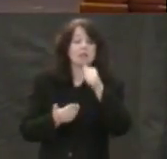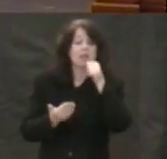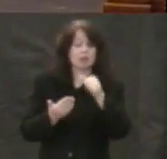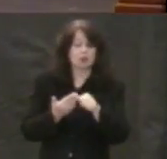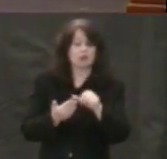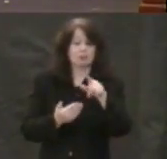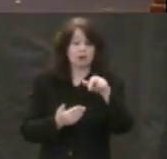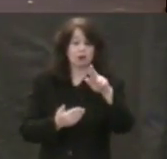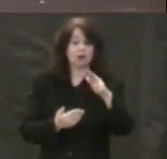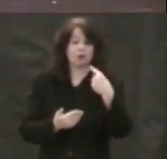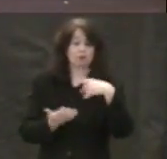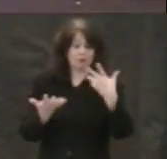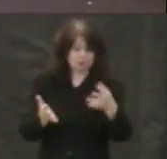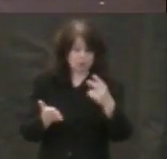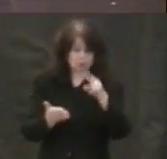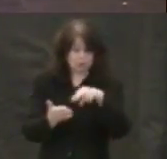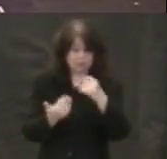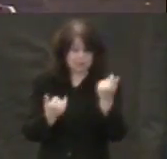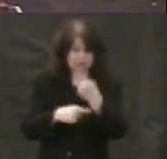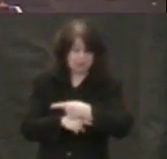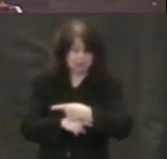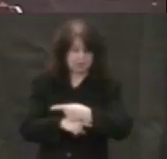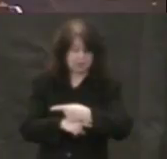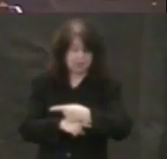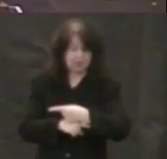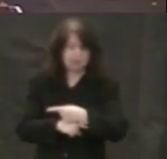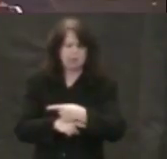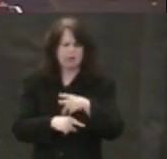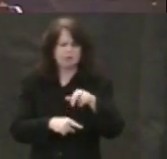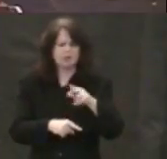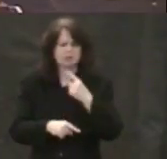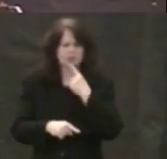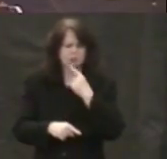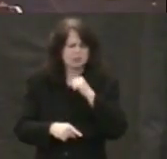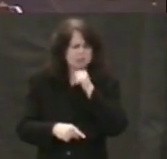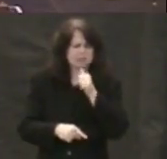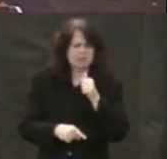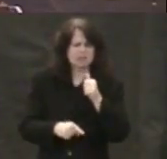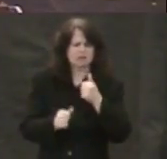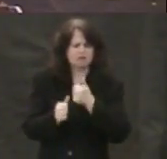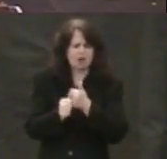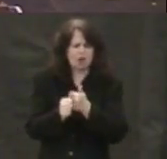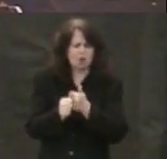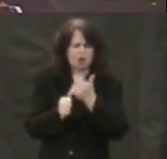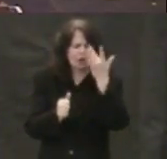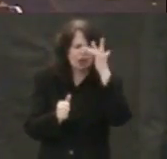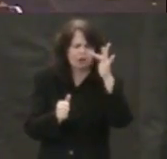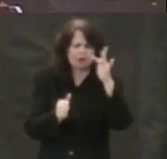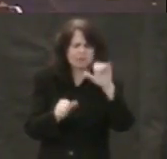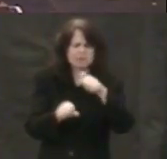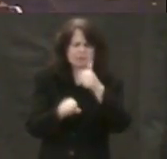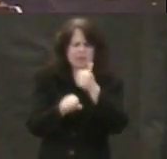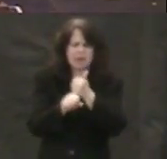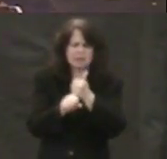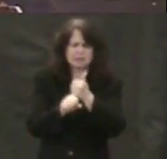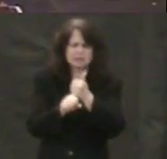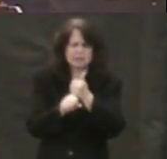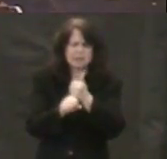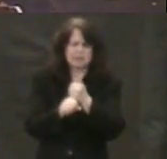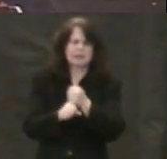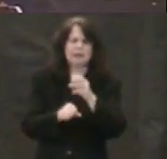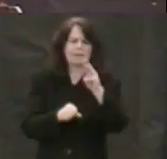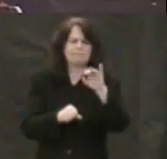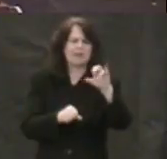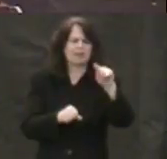author says, We did not follow cleverly designed myths when we made known to you the